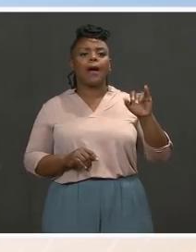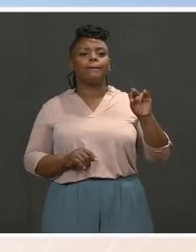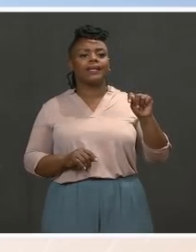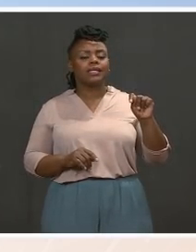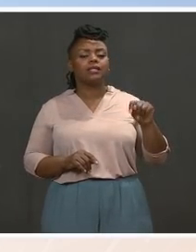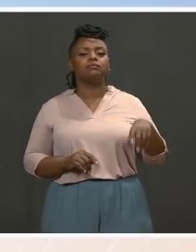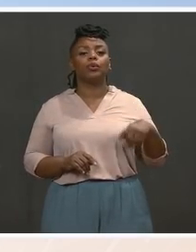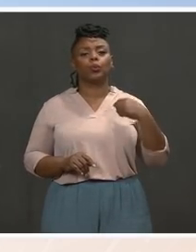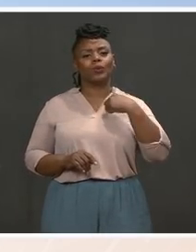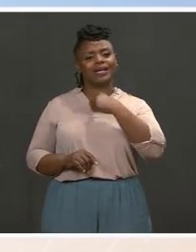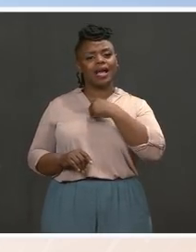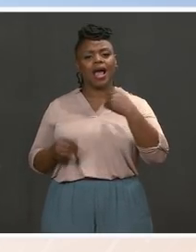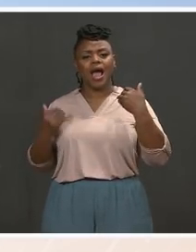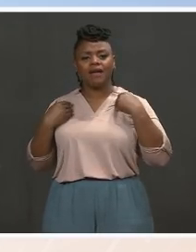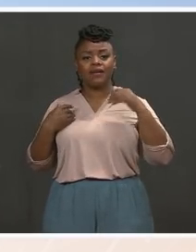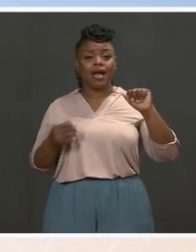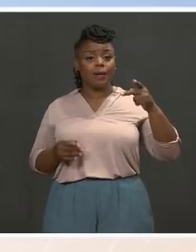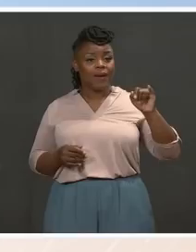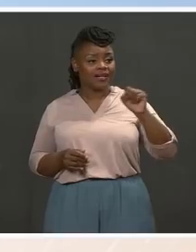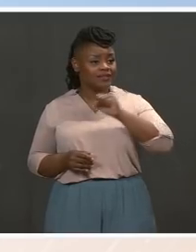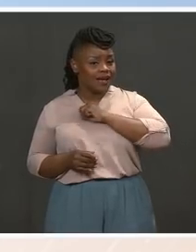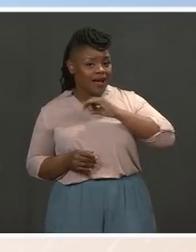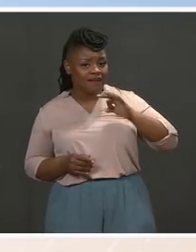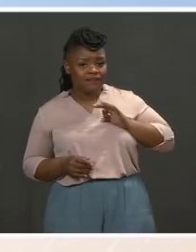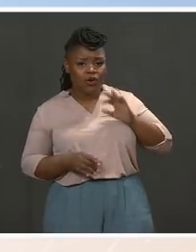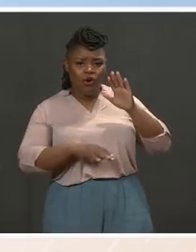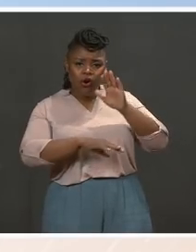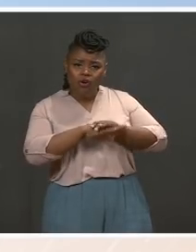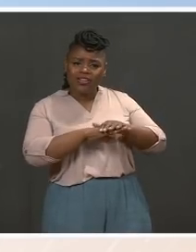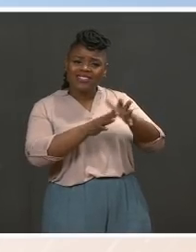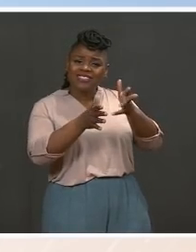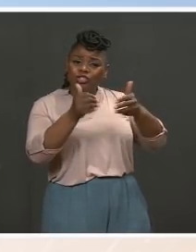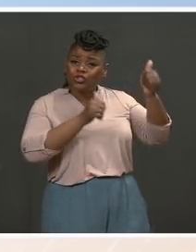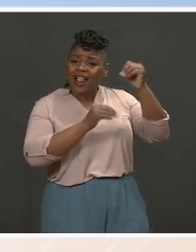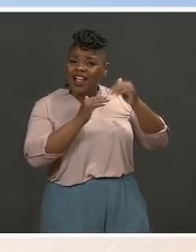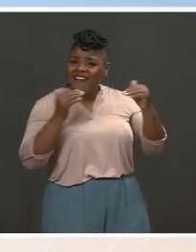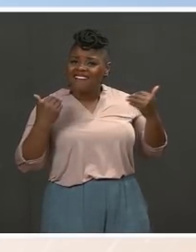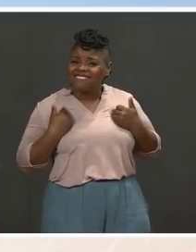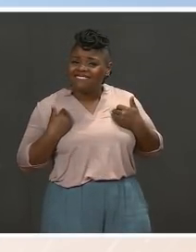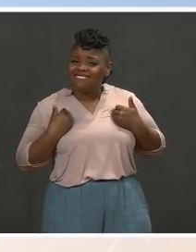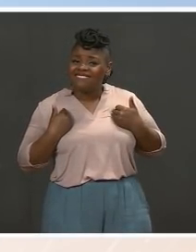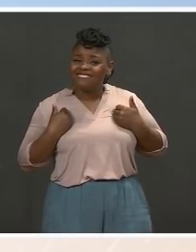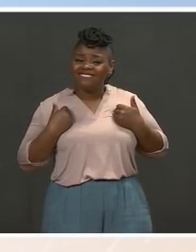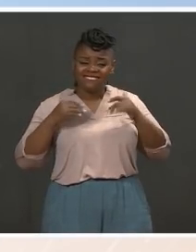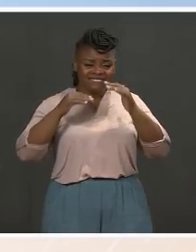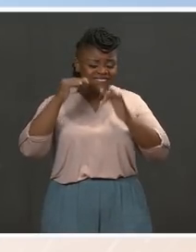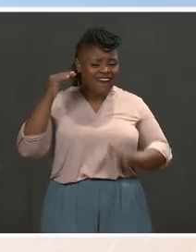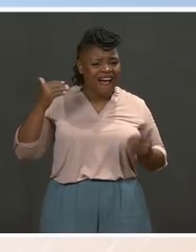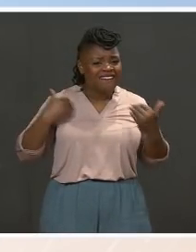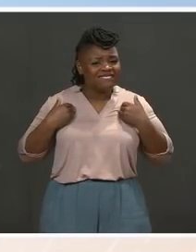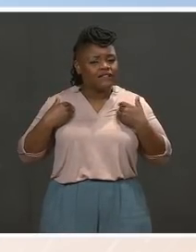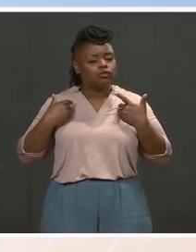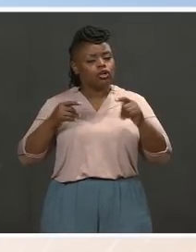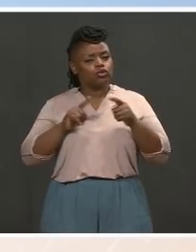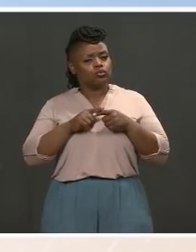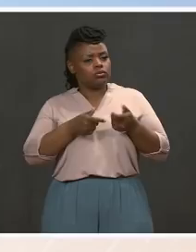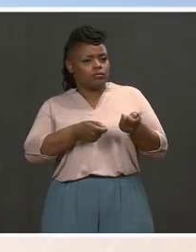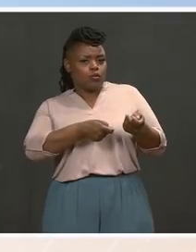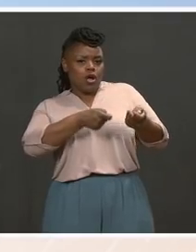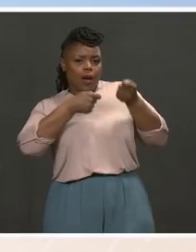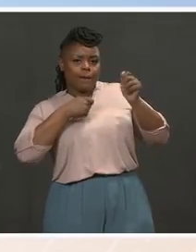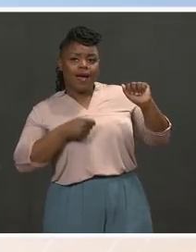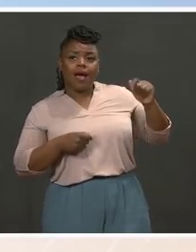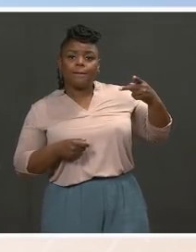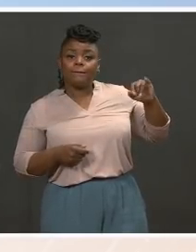at senior levels and at all levels of the administration, and we will continue to work to find ways to elevate AAPI voices at the highest level